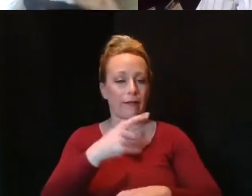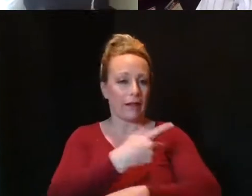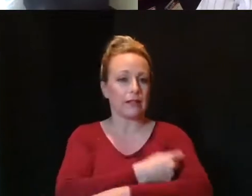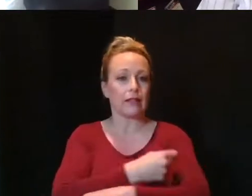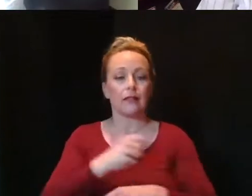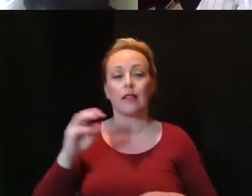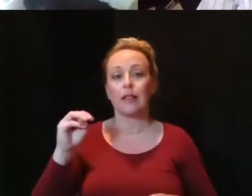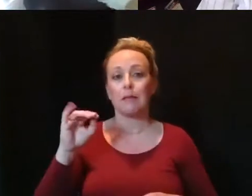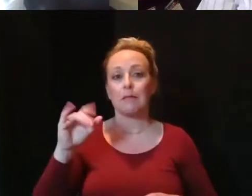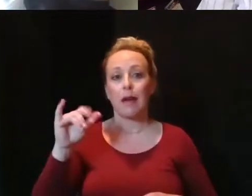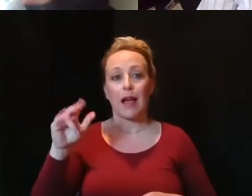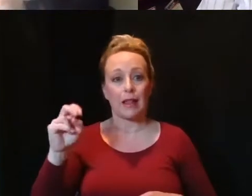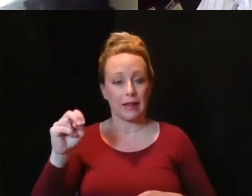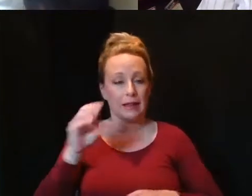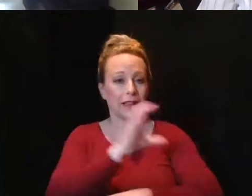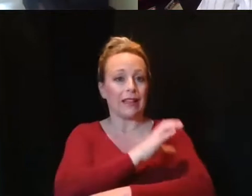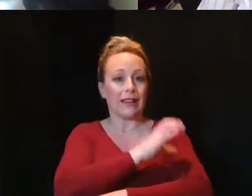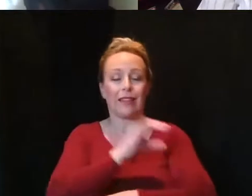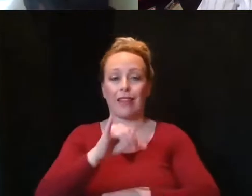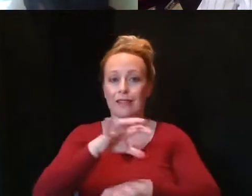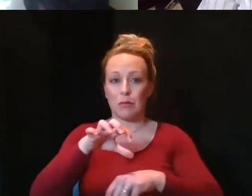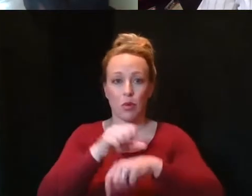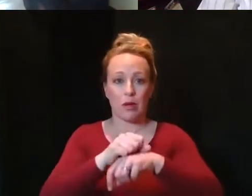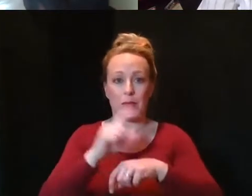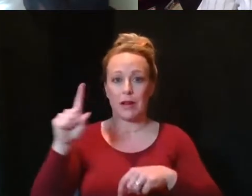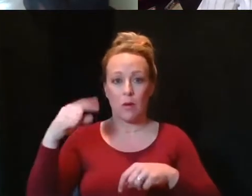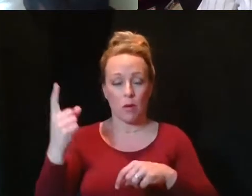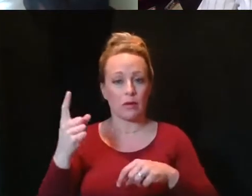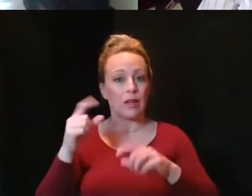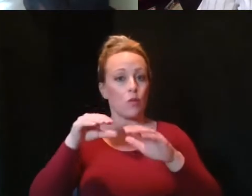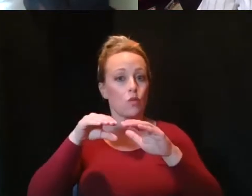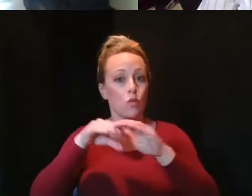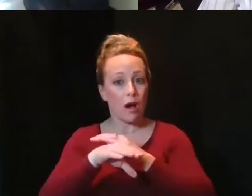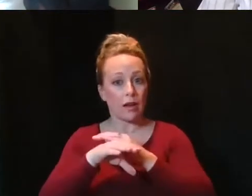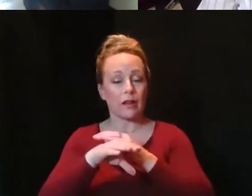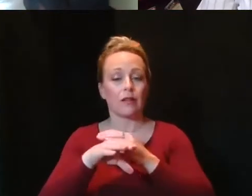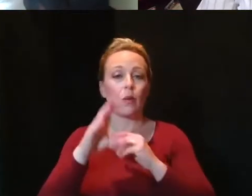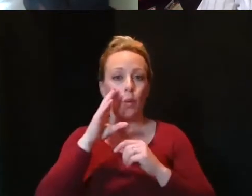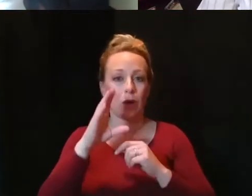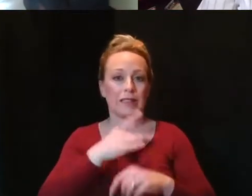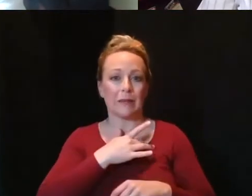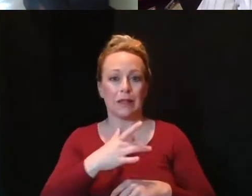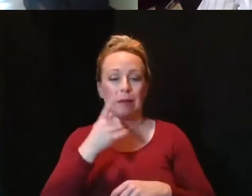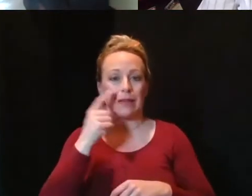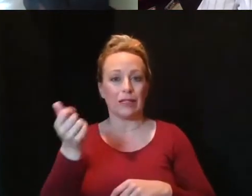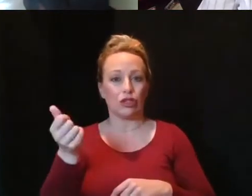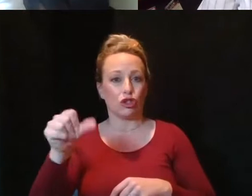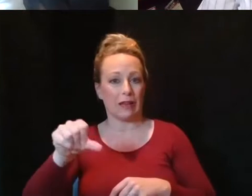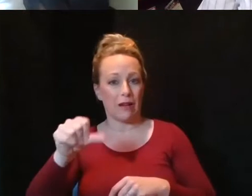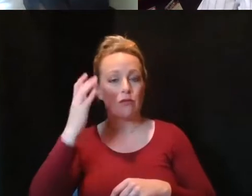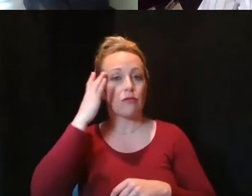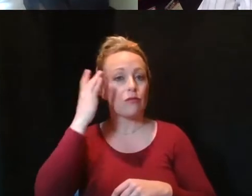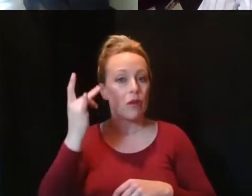Milan Clinic is an appointment-based clinic. Walk-ins will usually be turned away because we have the number